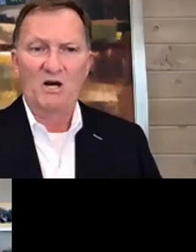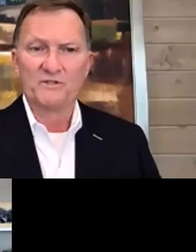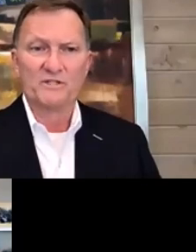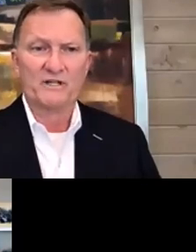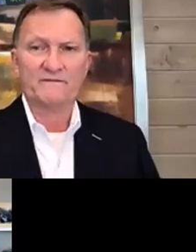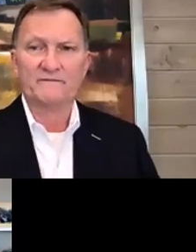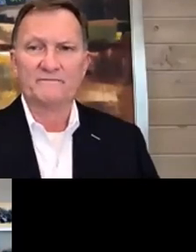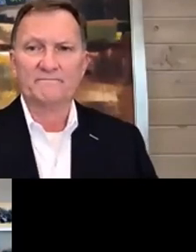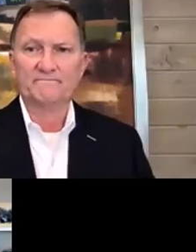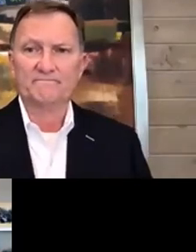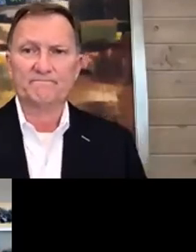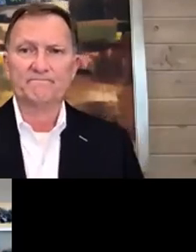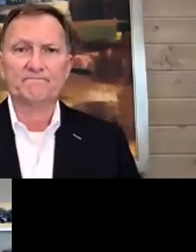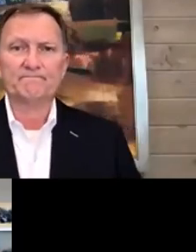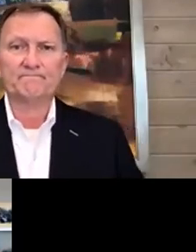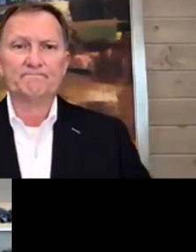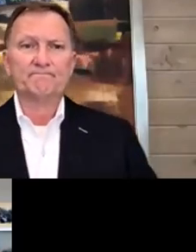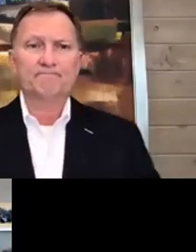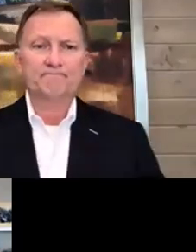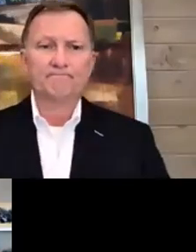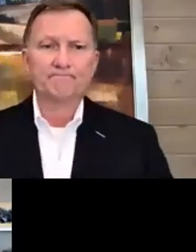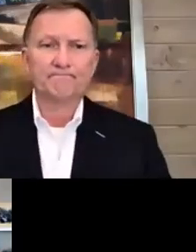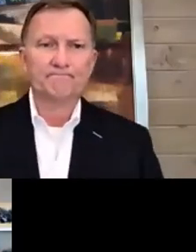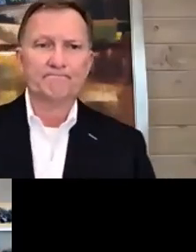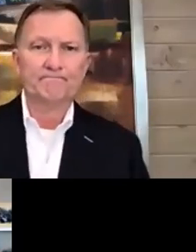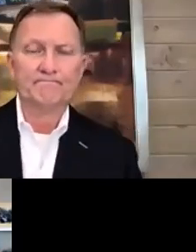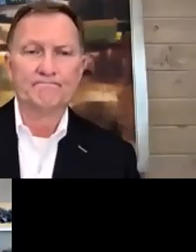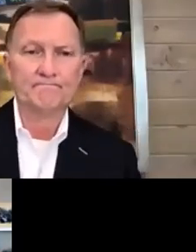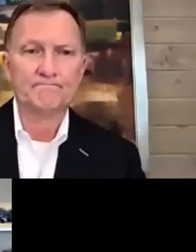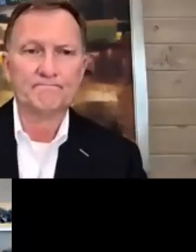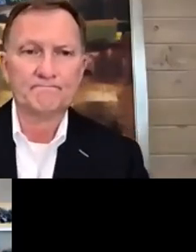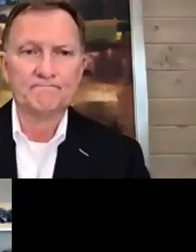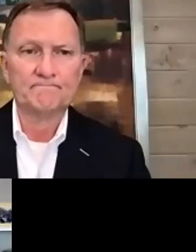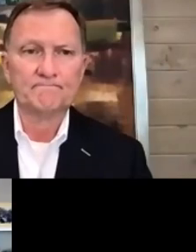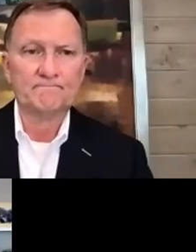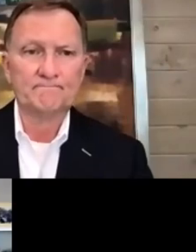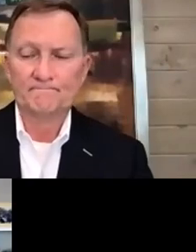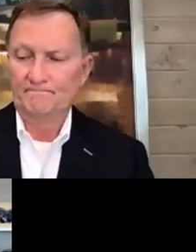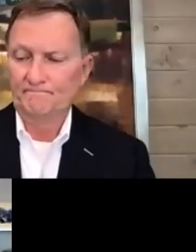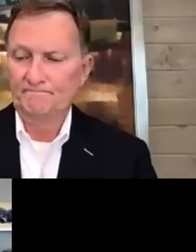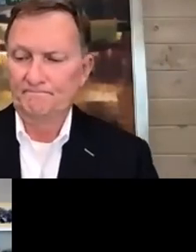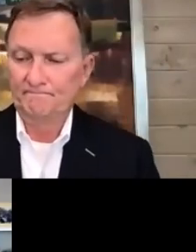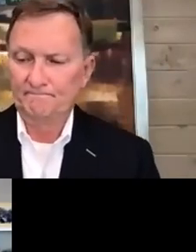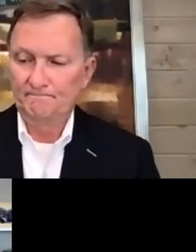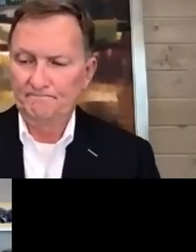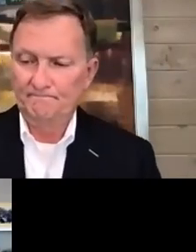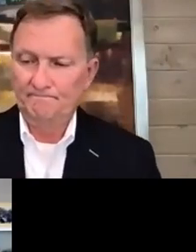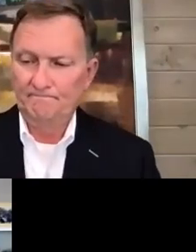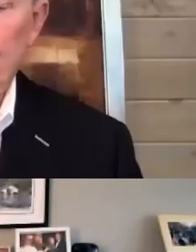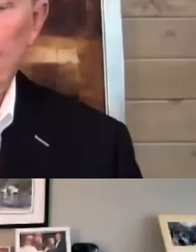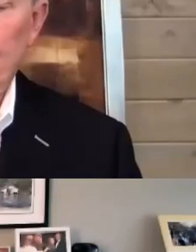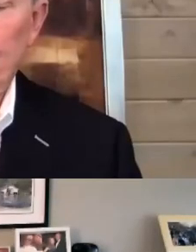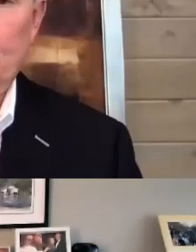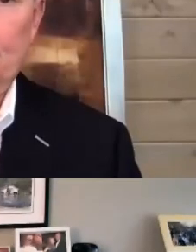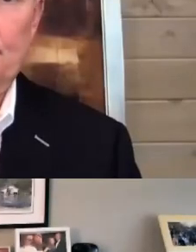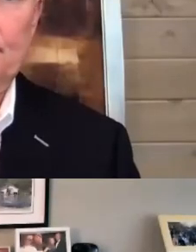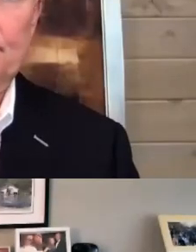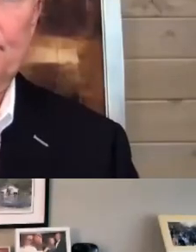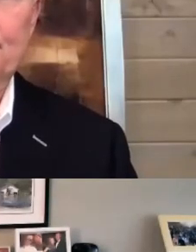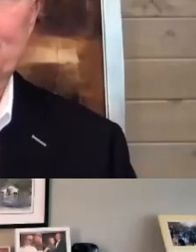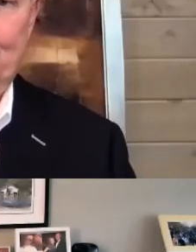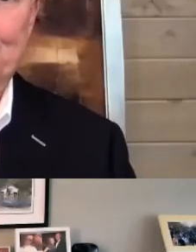that's powerful stuff. Absolutely. As far as that. So I'm going to turn it back over to Barry. Thank you, Jen and Brian. You guys were awesome.